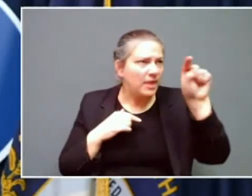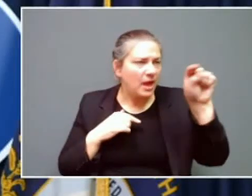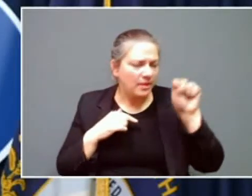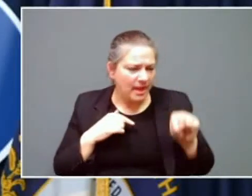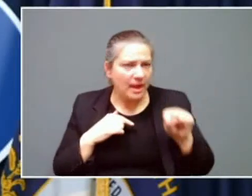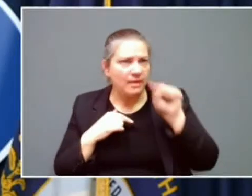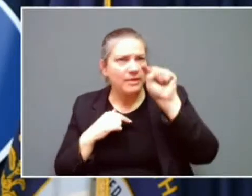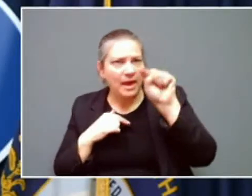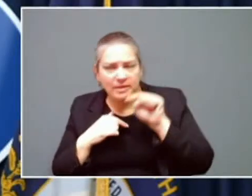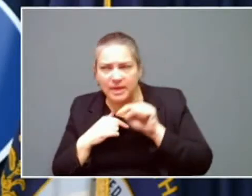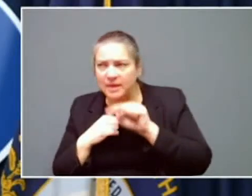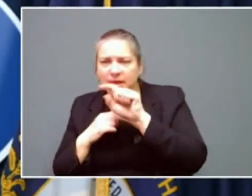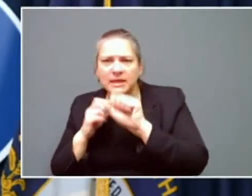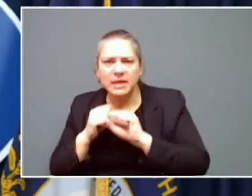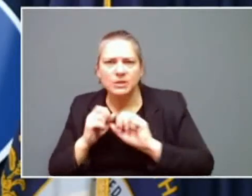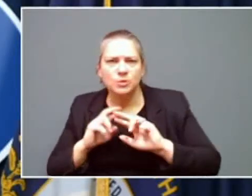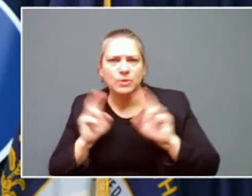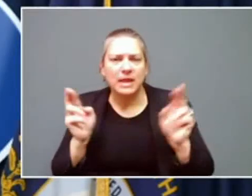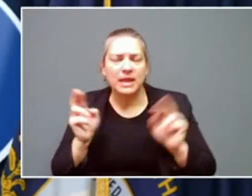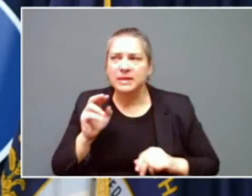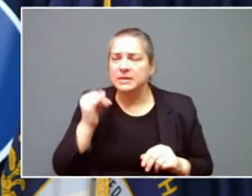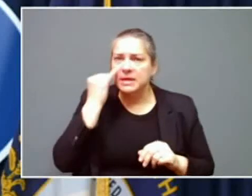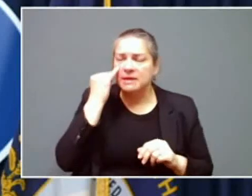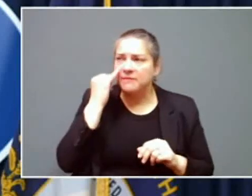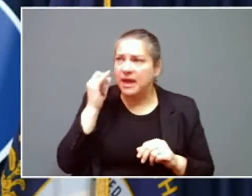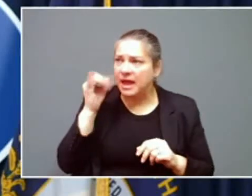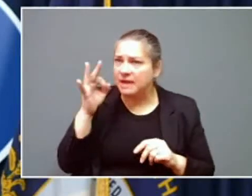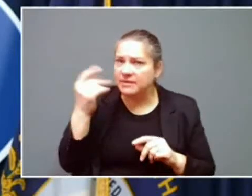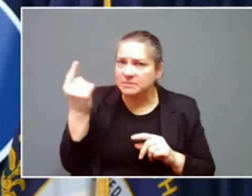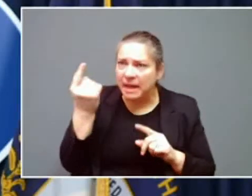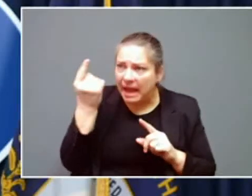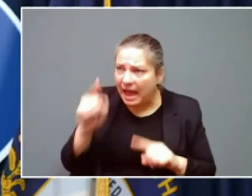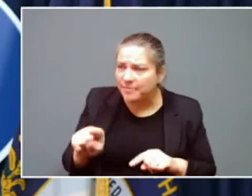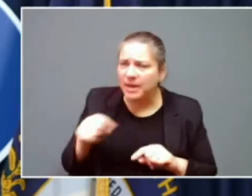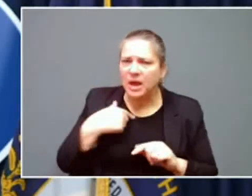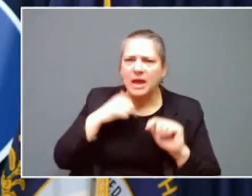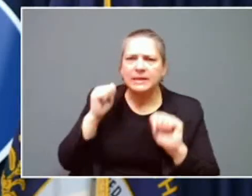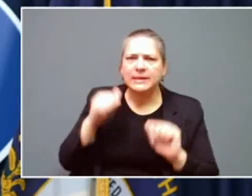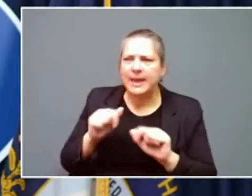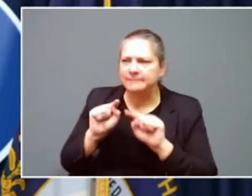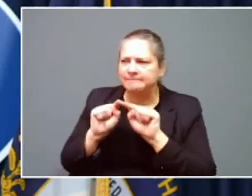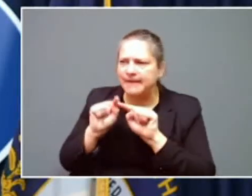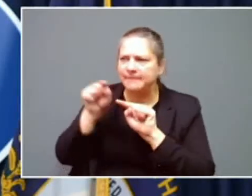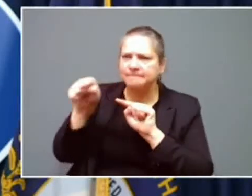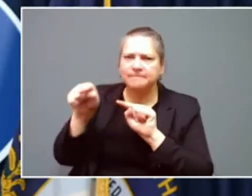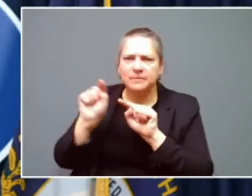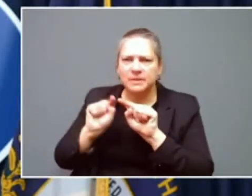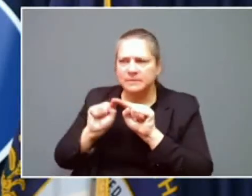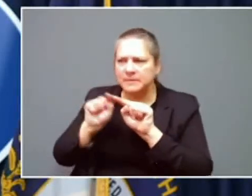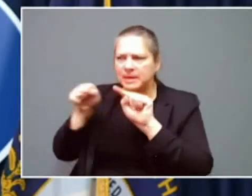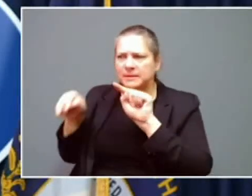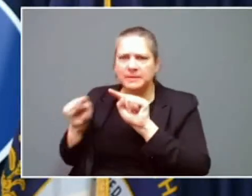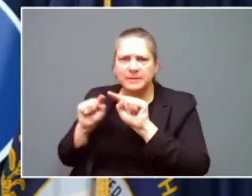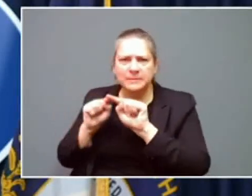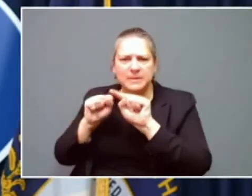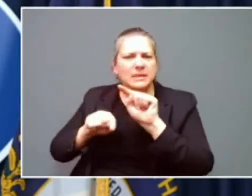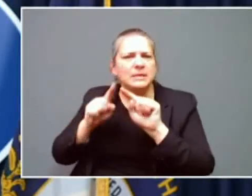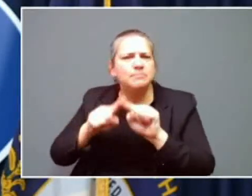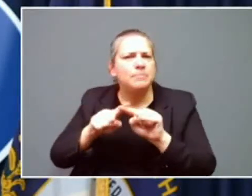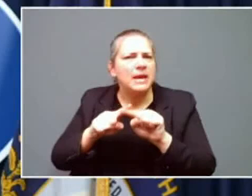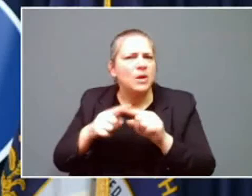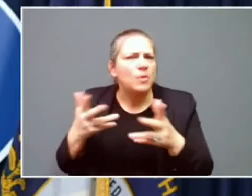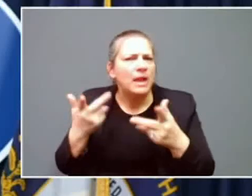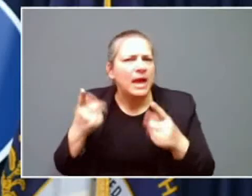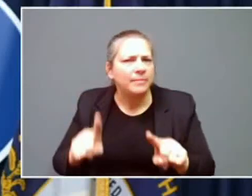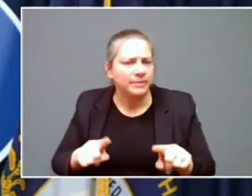quick or responsive time frame to the issues of what may be out there. As